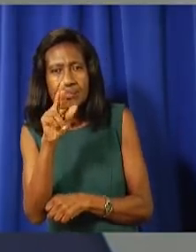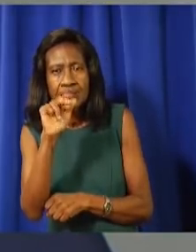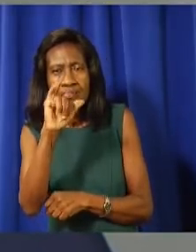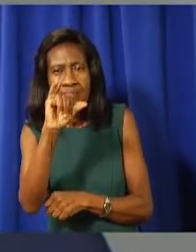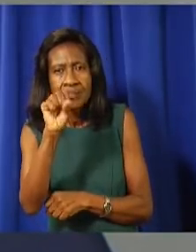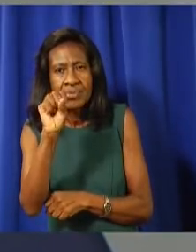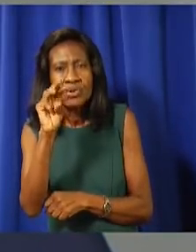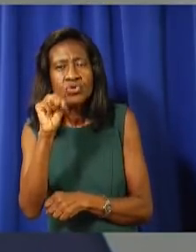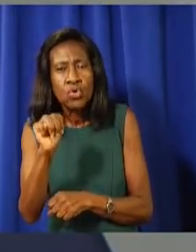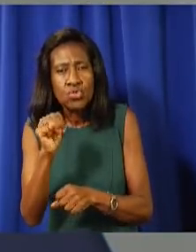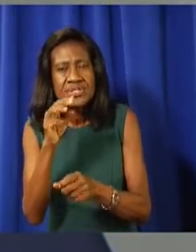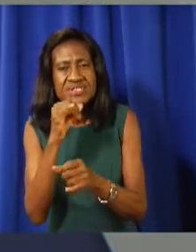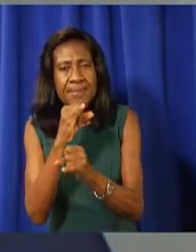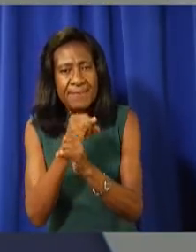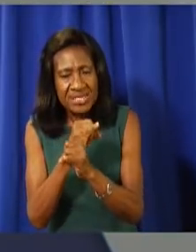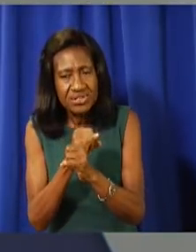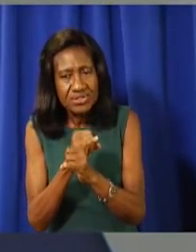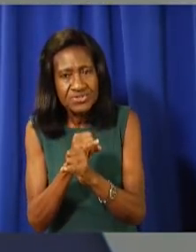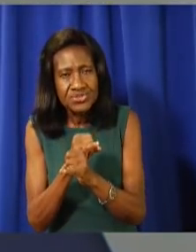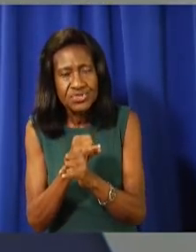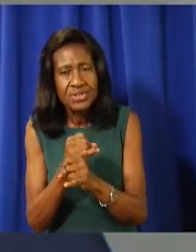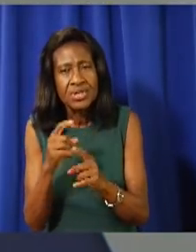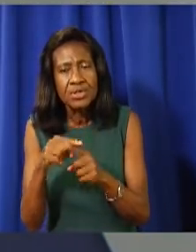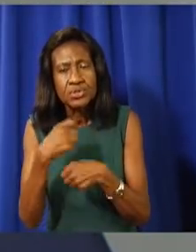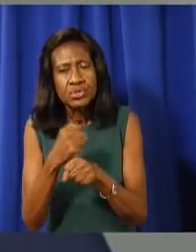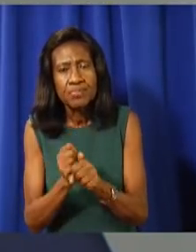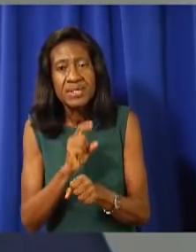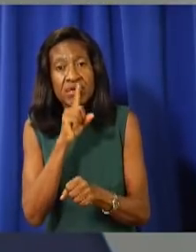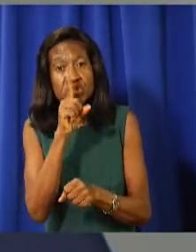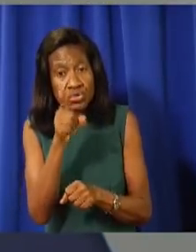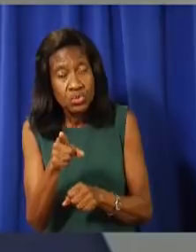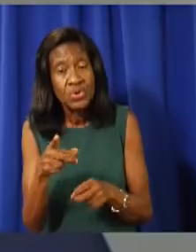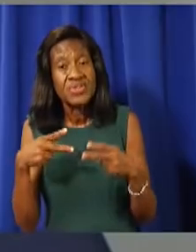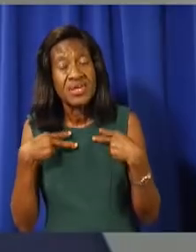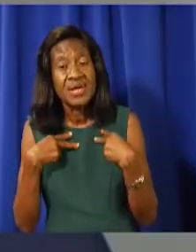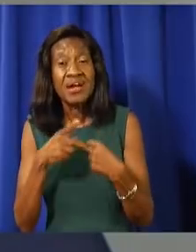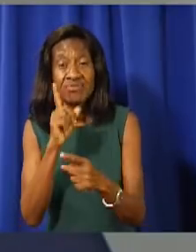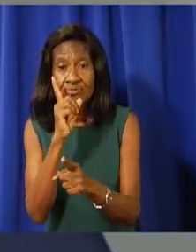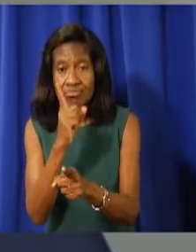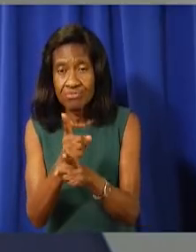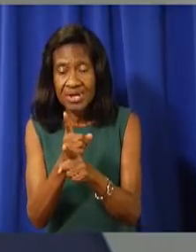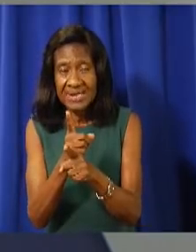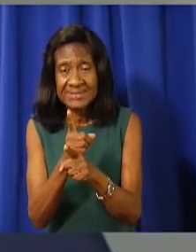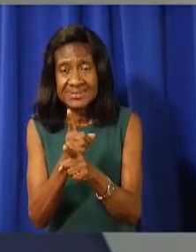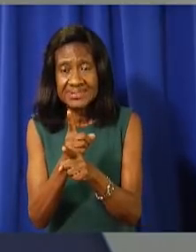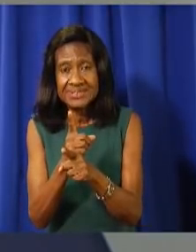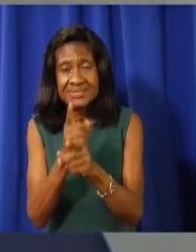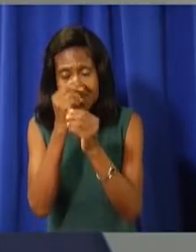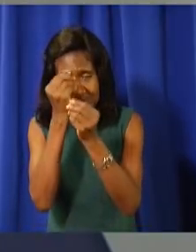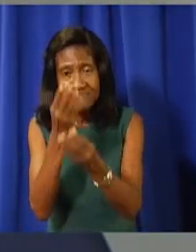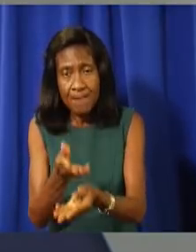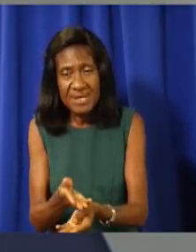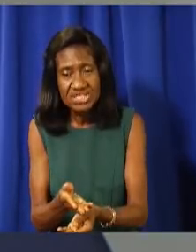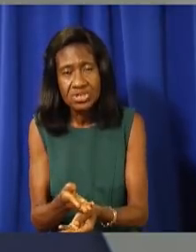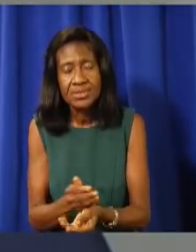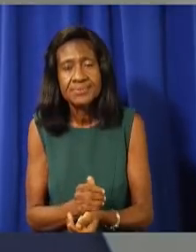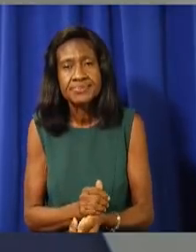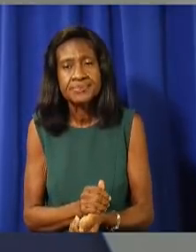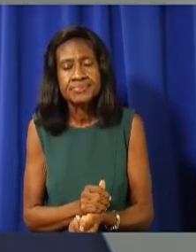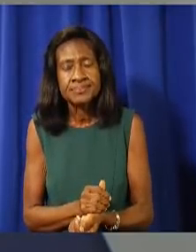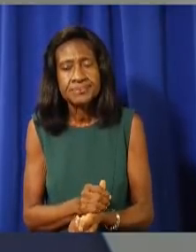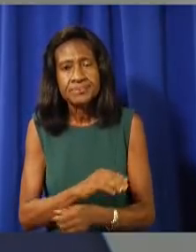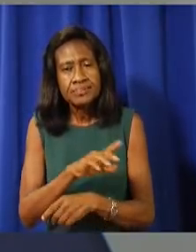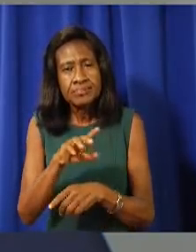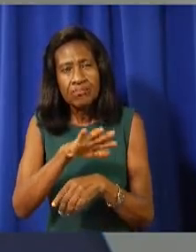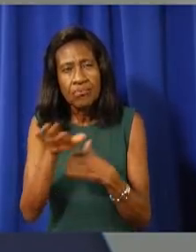and supported by current and reliable information. All of us in the PAC administration recognizes